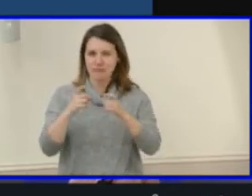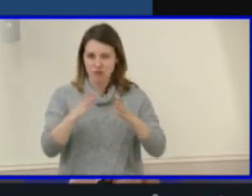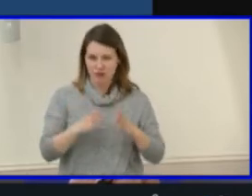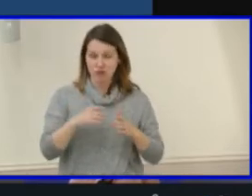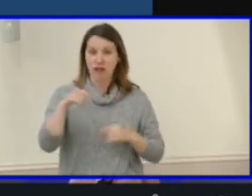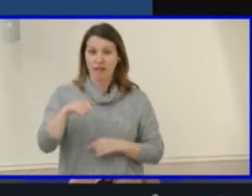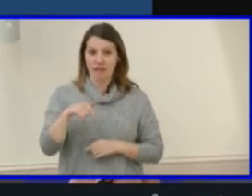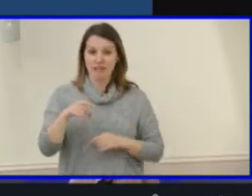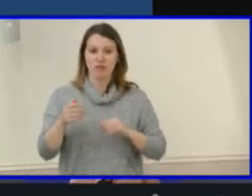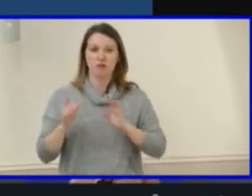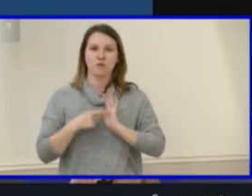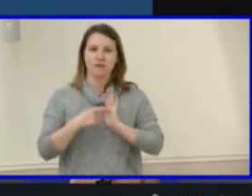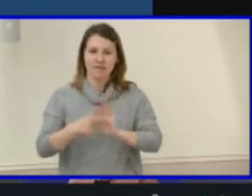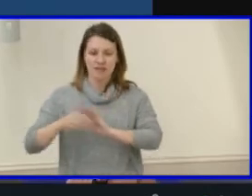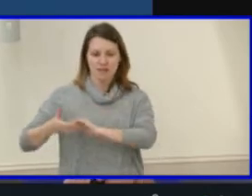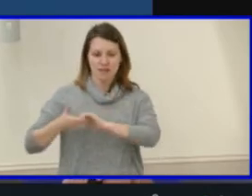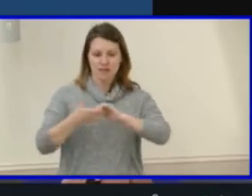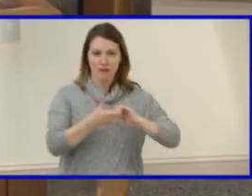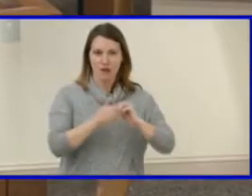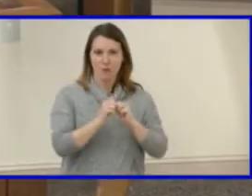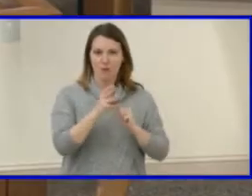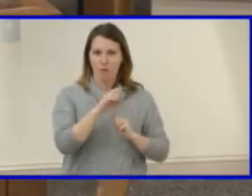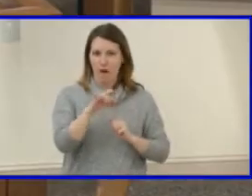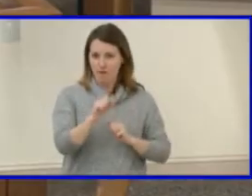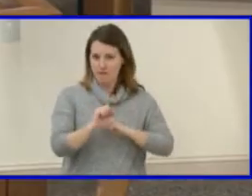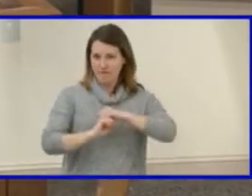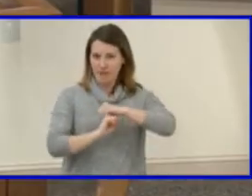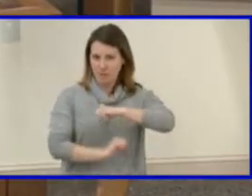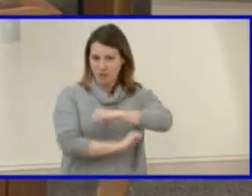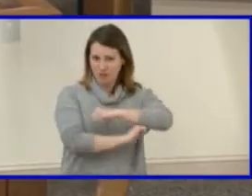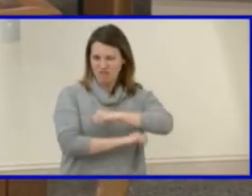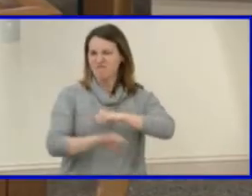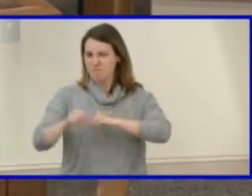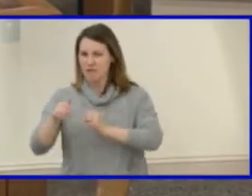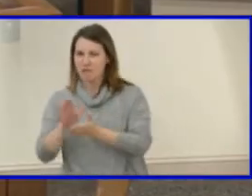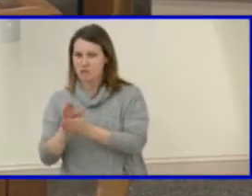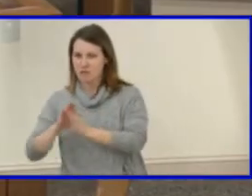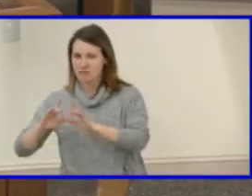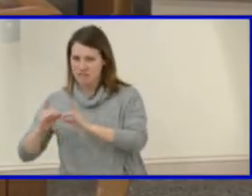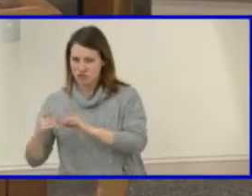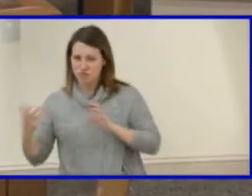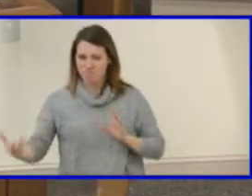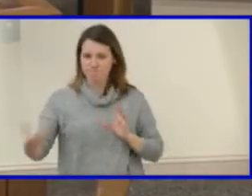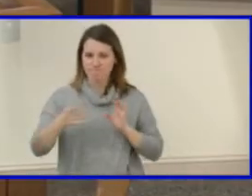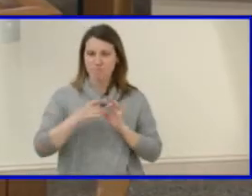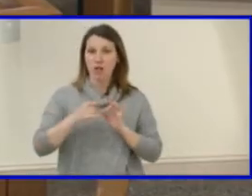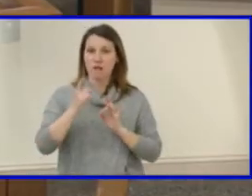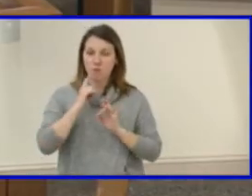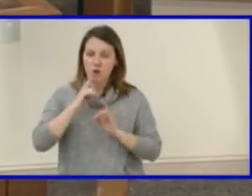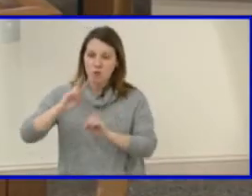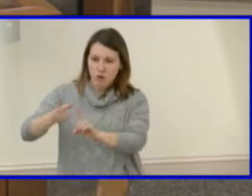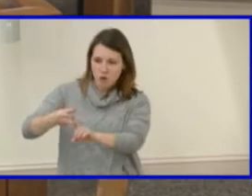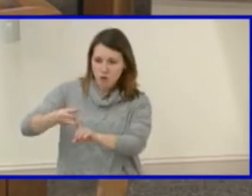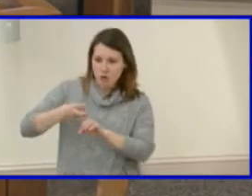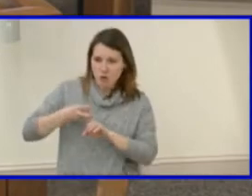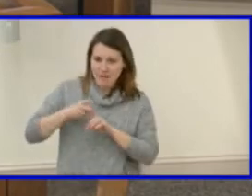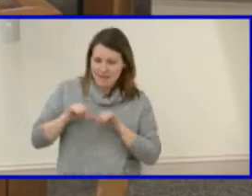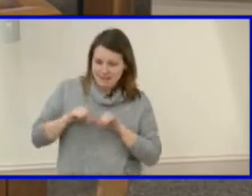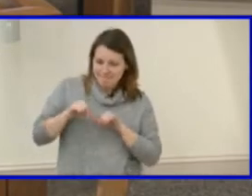collaborative partnership with the Wallace Foundation and other school divisions to recruit and retain high-quality educators.